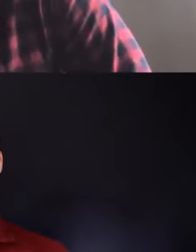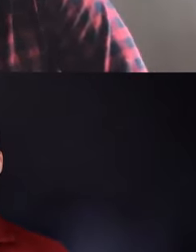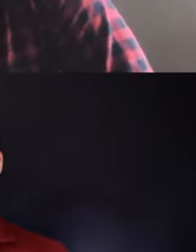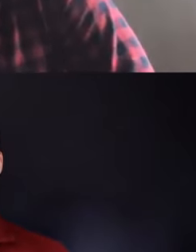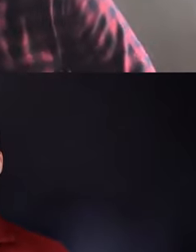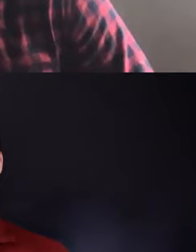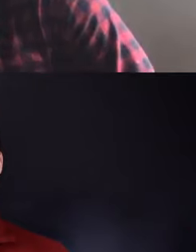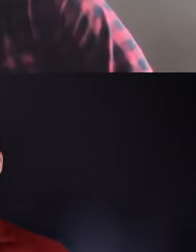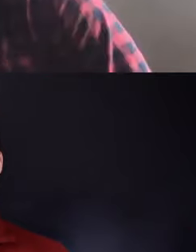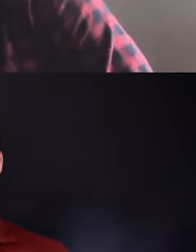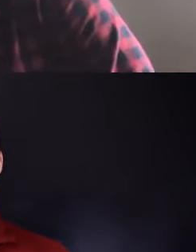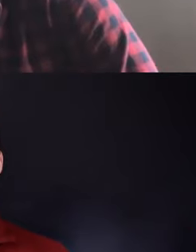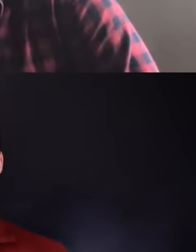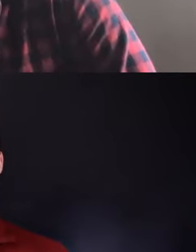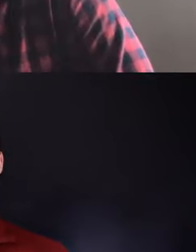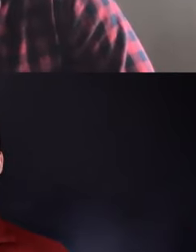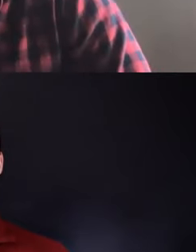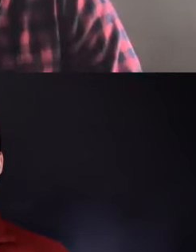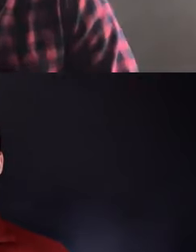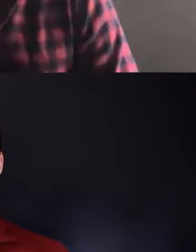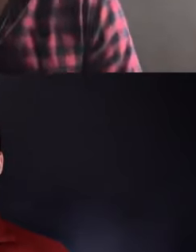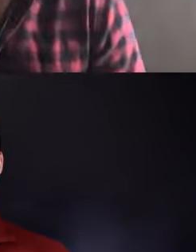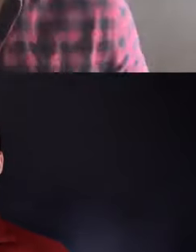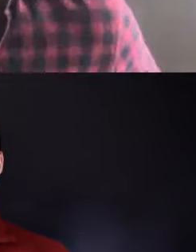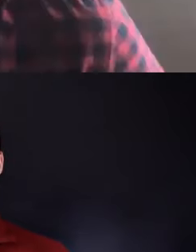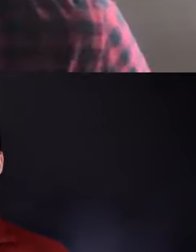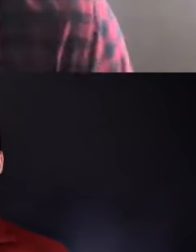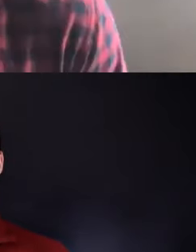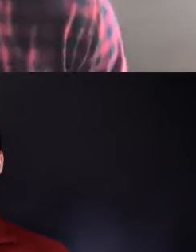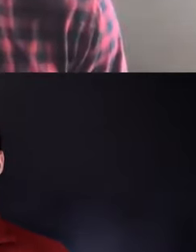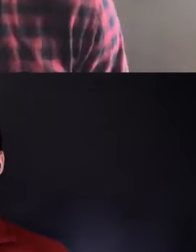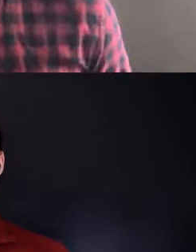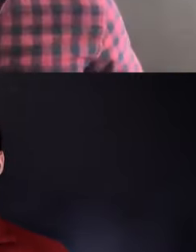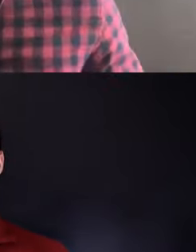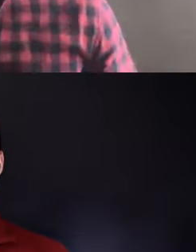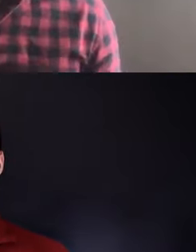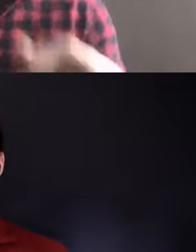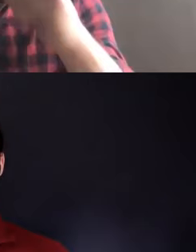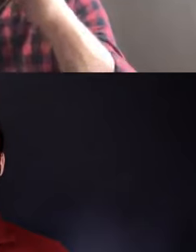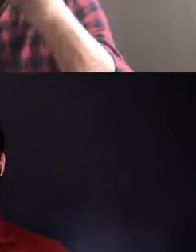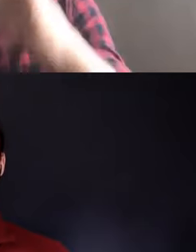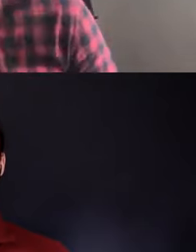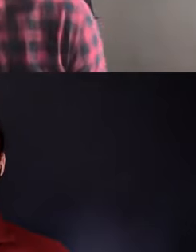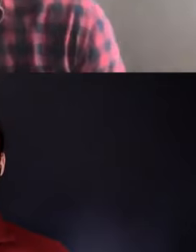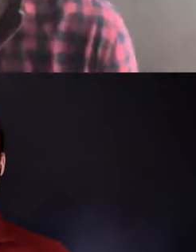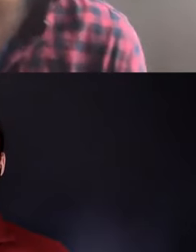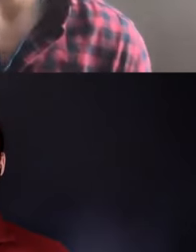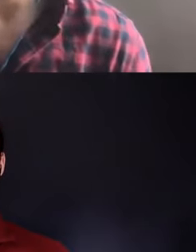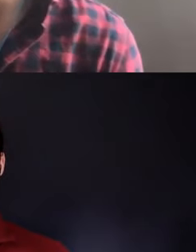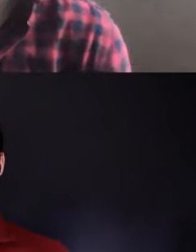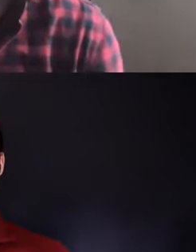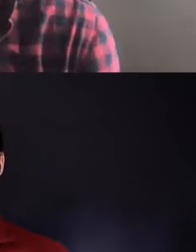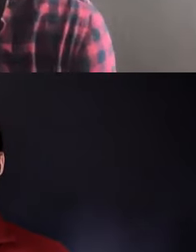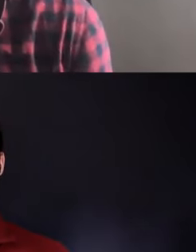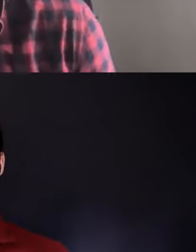Gladys to our colloquium series this afternoon. Gladys holds a BA in Applied Linguistics from the University